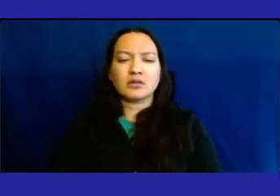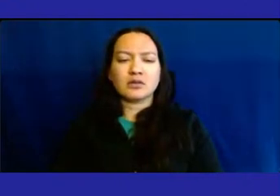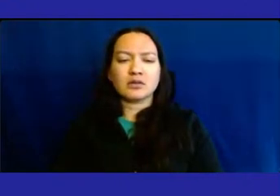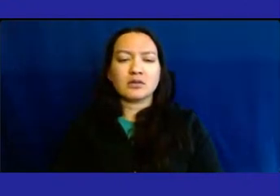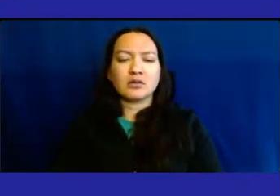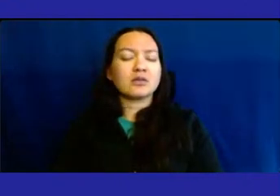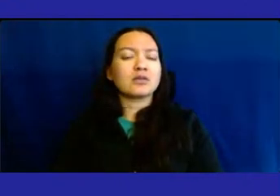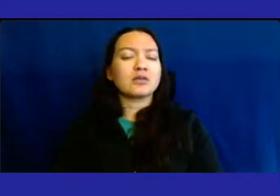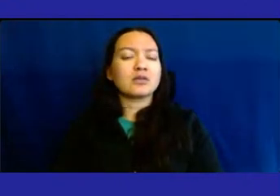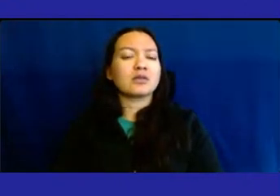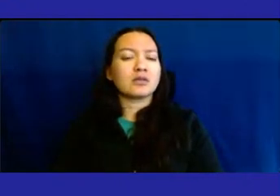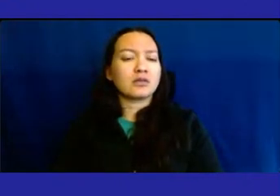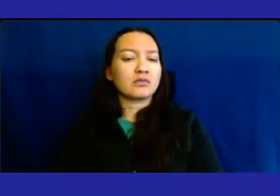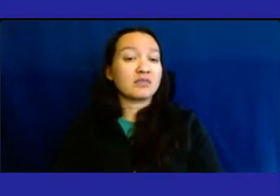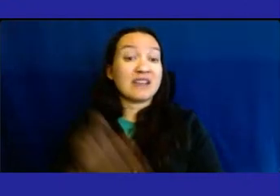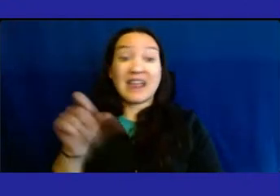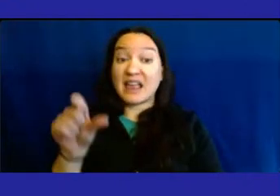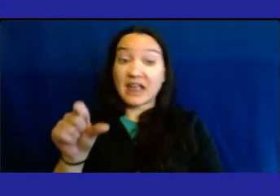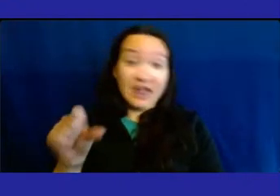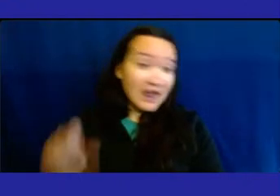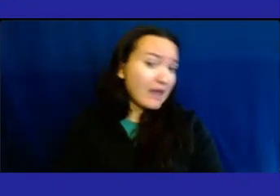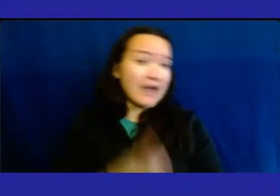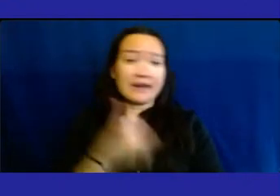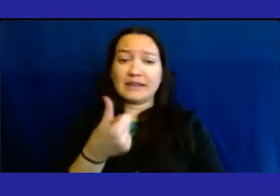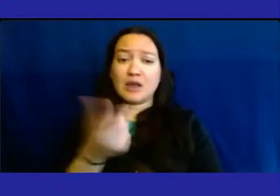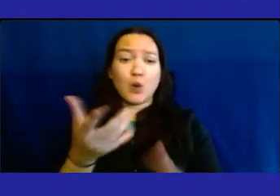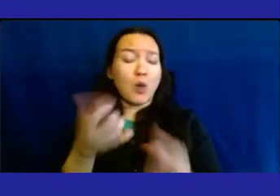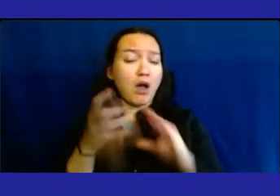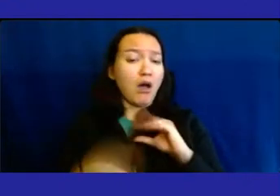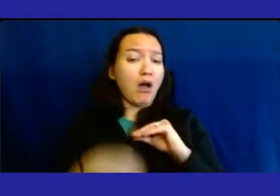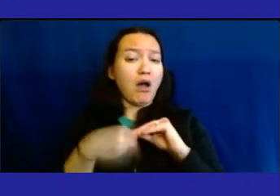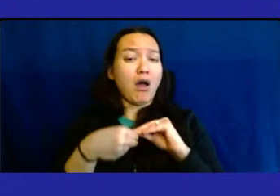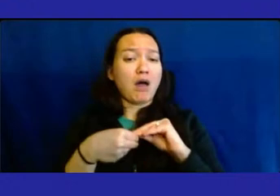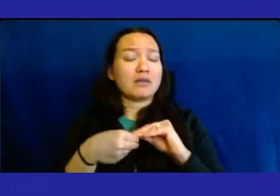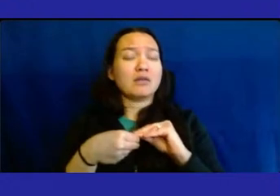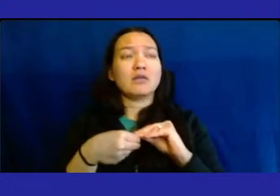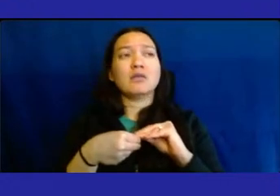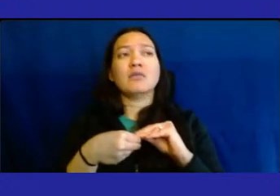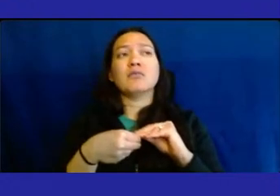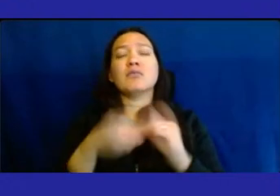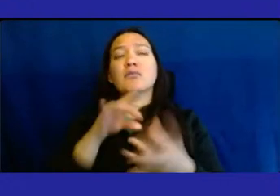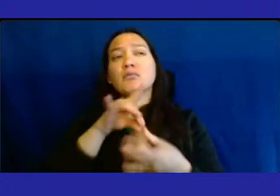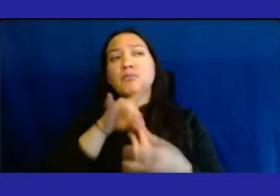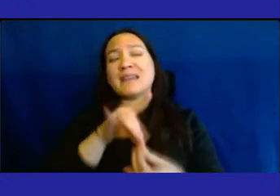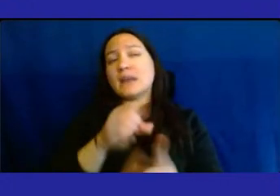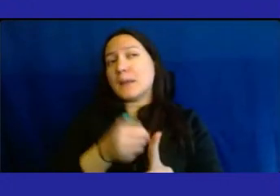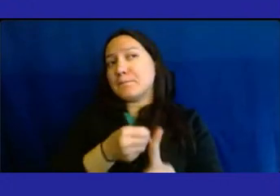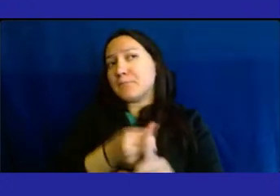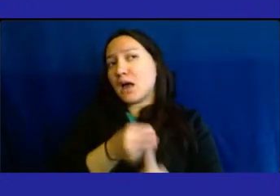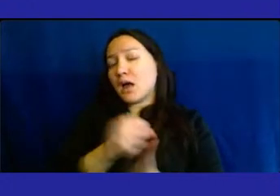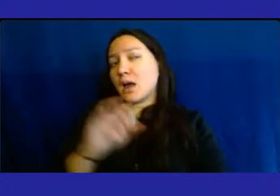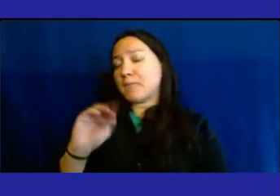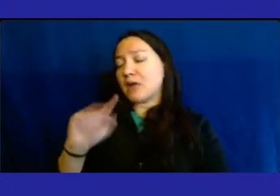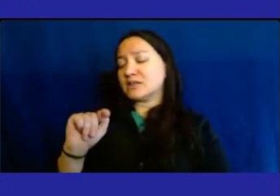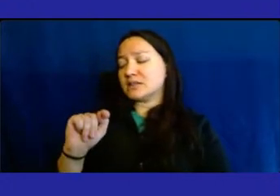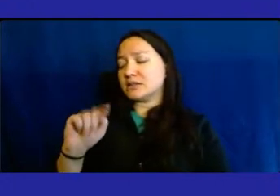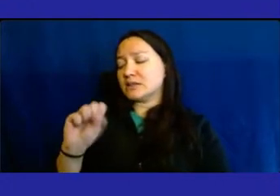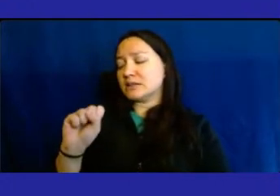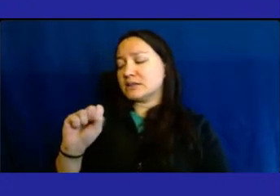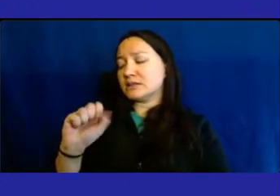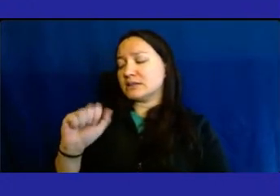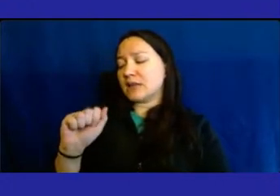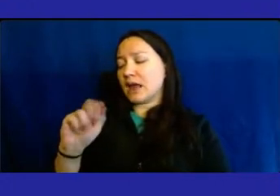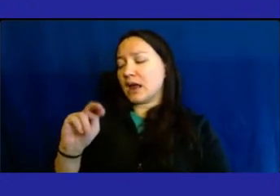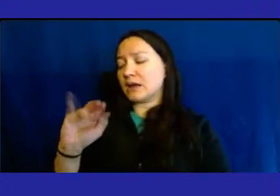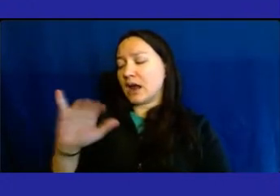you have anything to add about the impact that Monsana closure is having on your